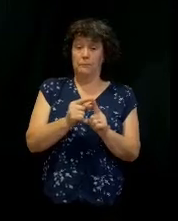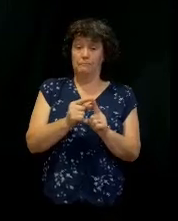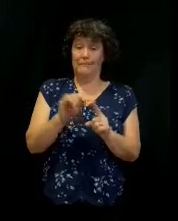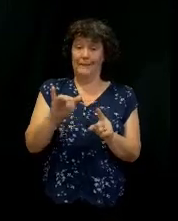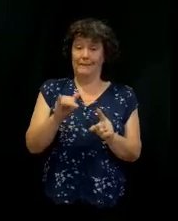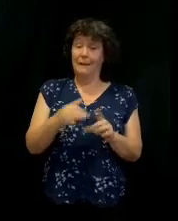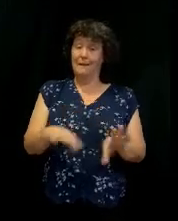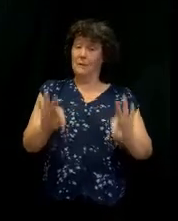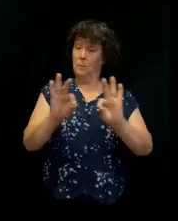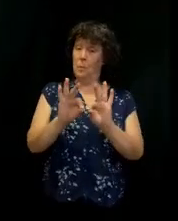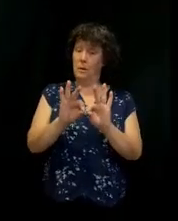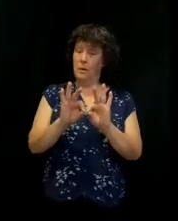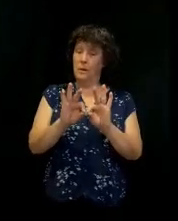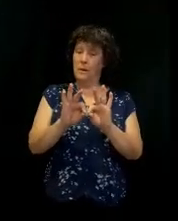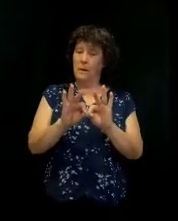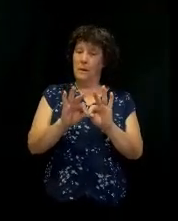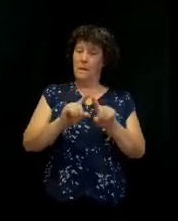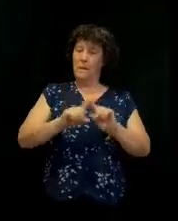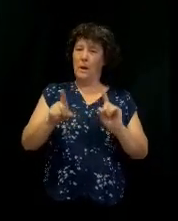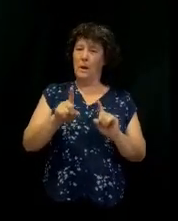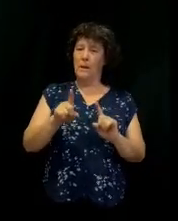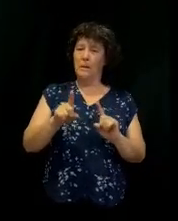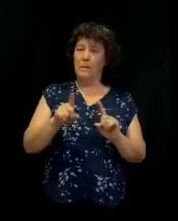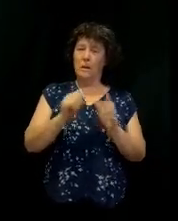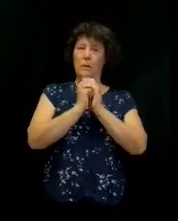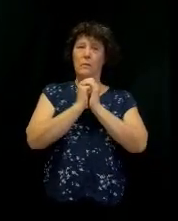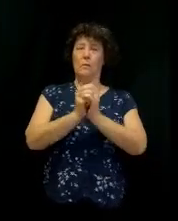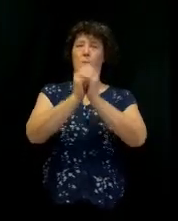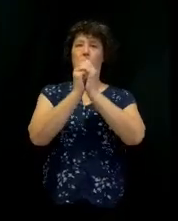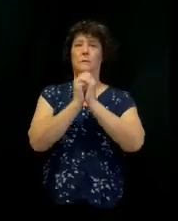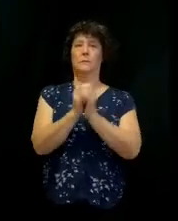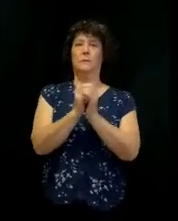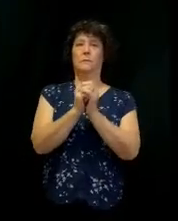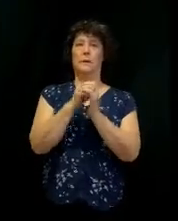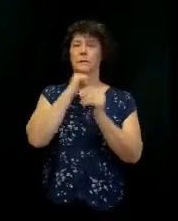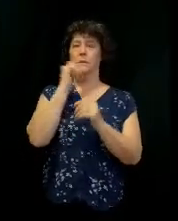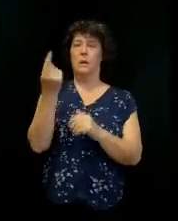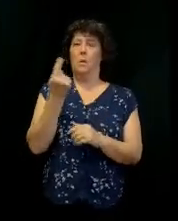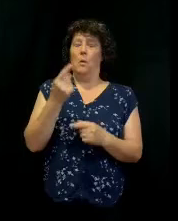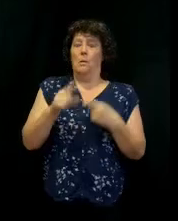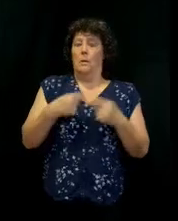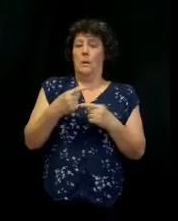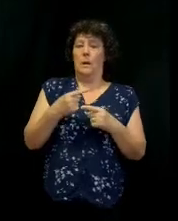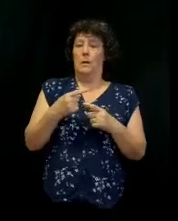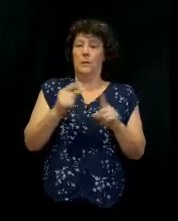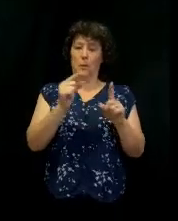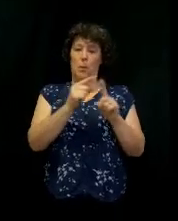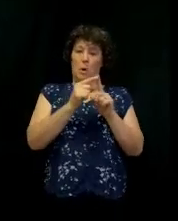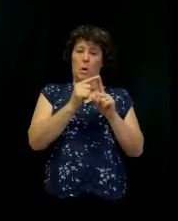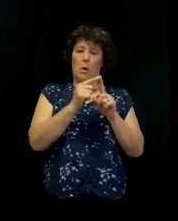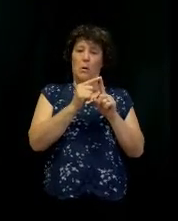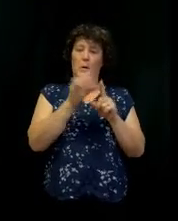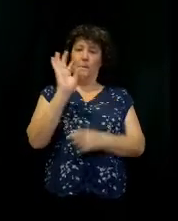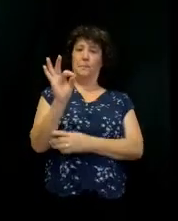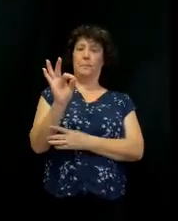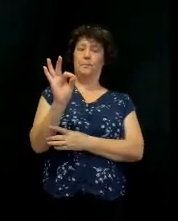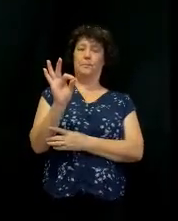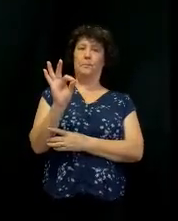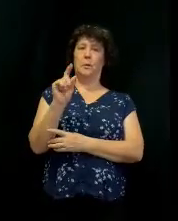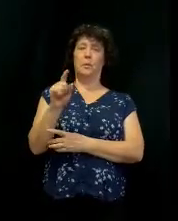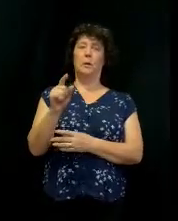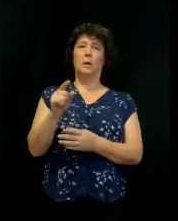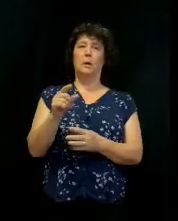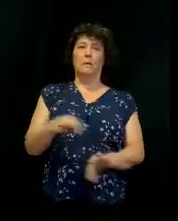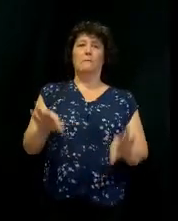It's one of the things we value here. But we have to value our worship. We need to value worship. We need to value our